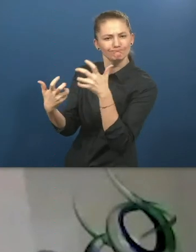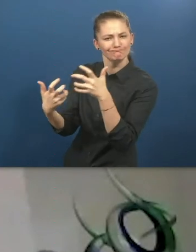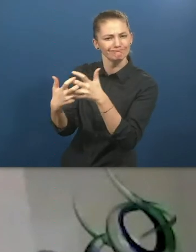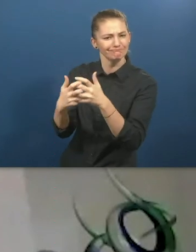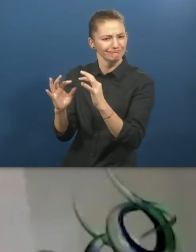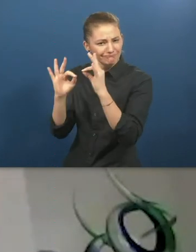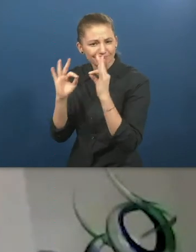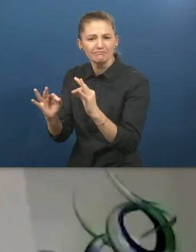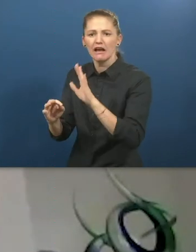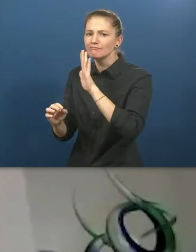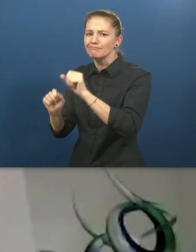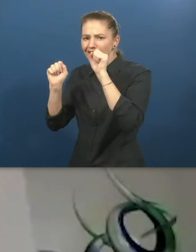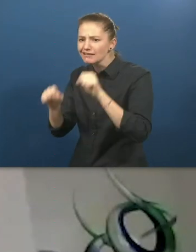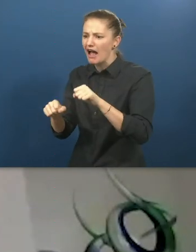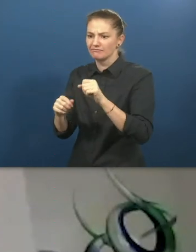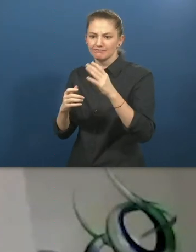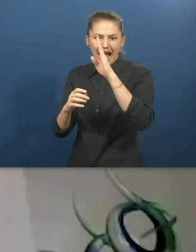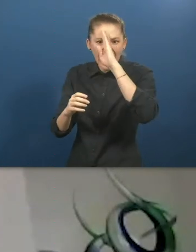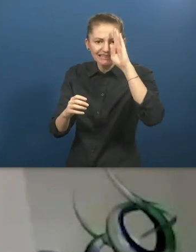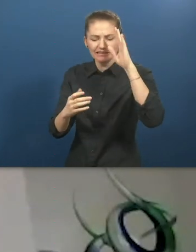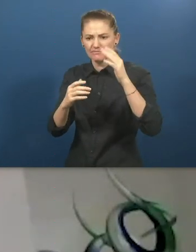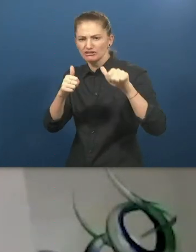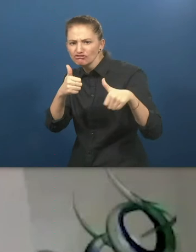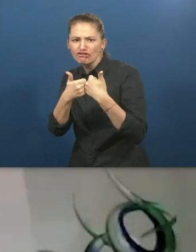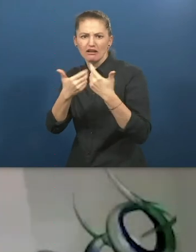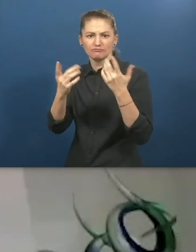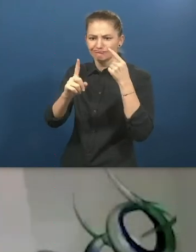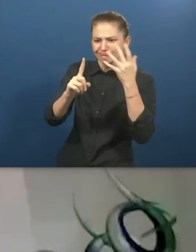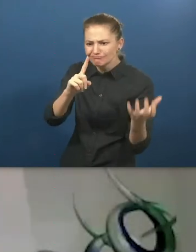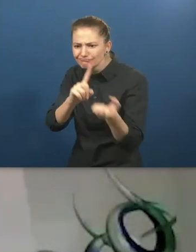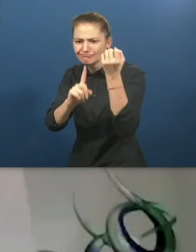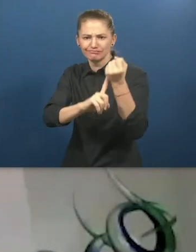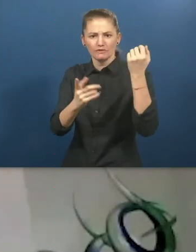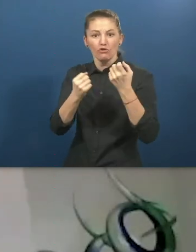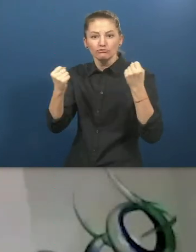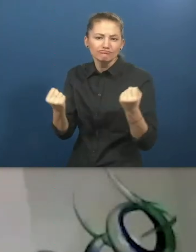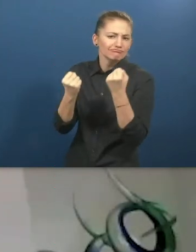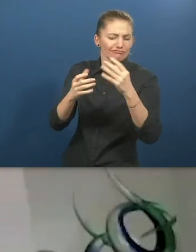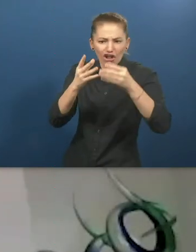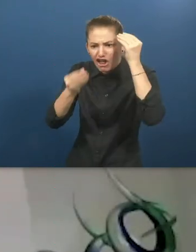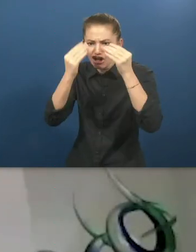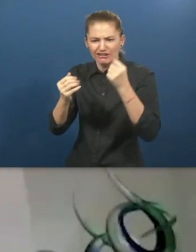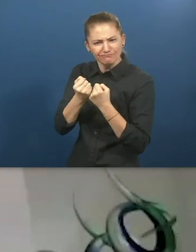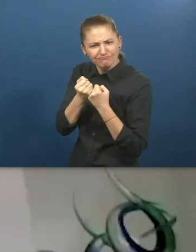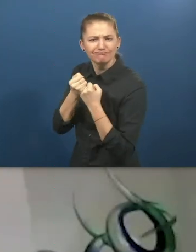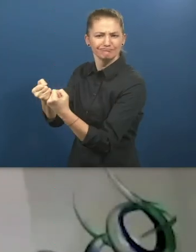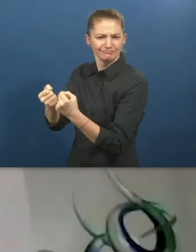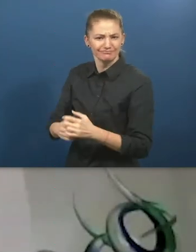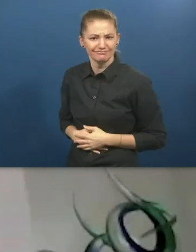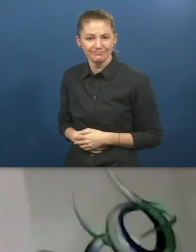academic challenge and achievement in learning and then the links into the business